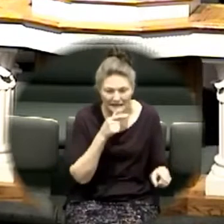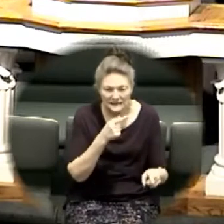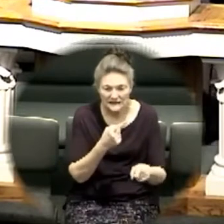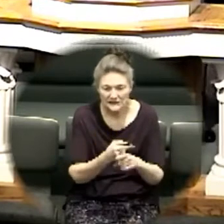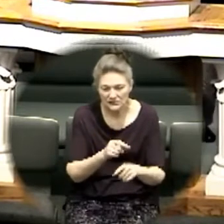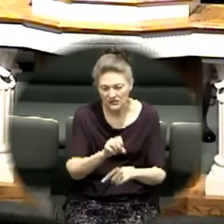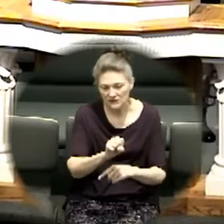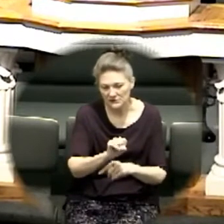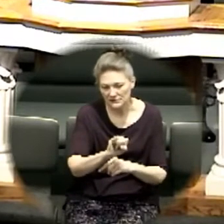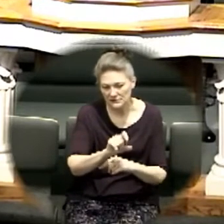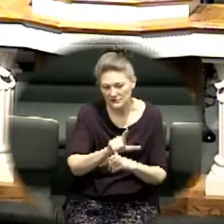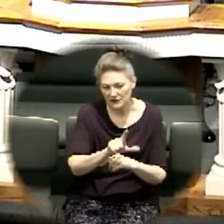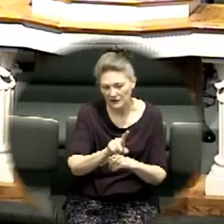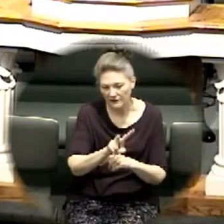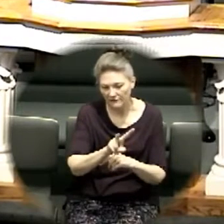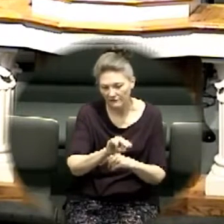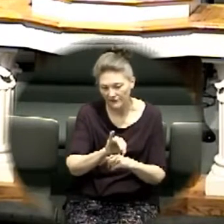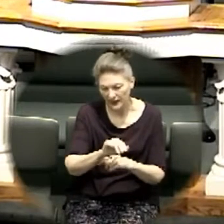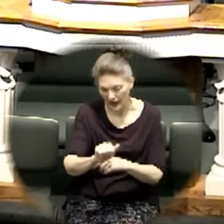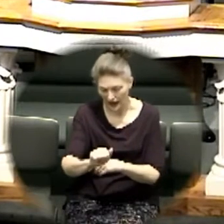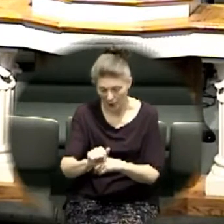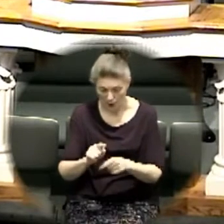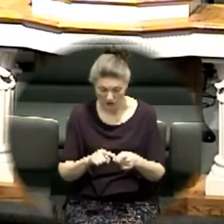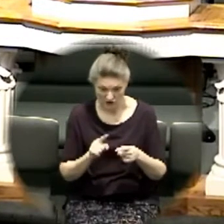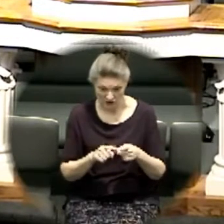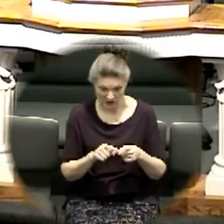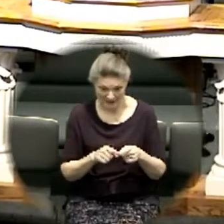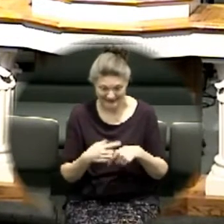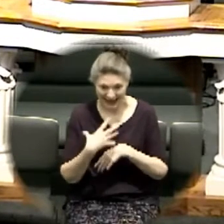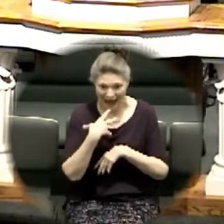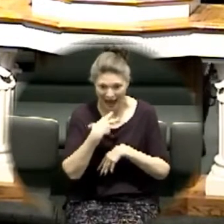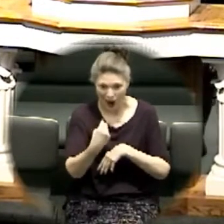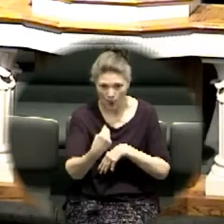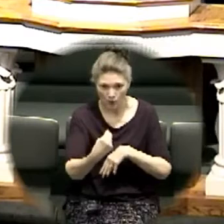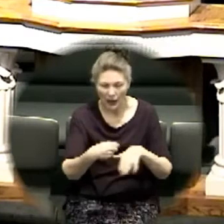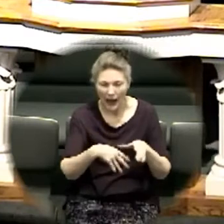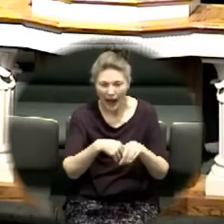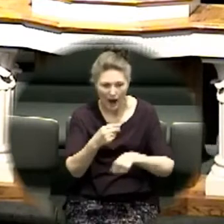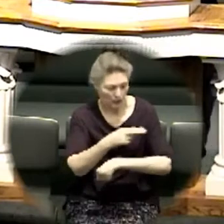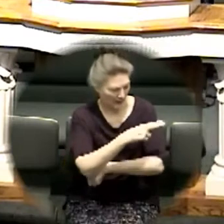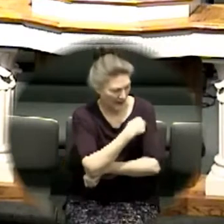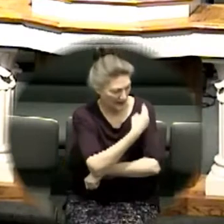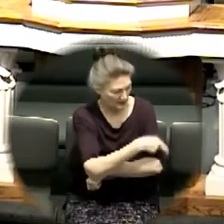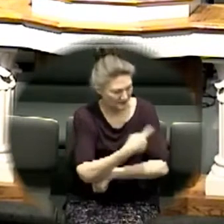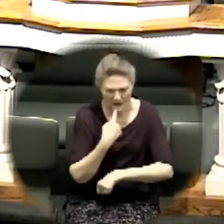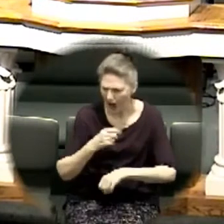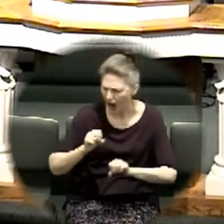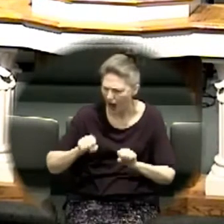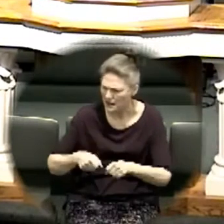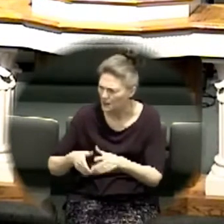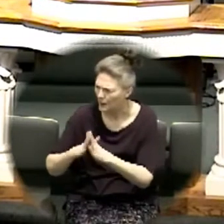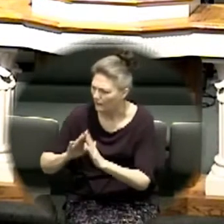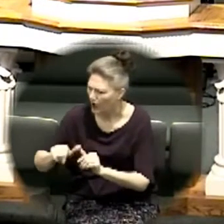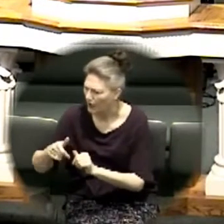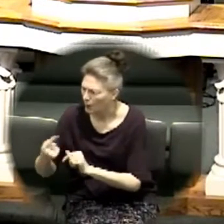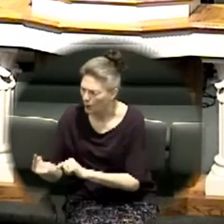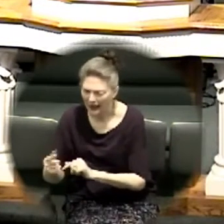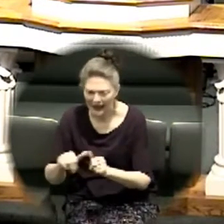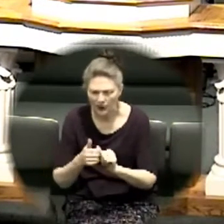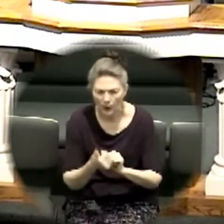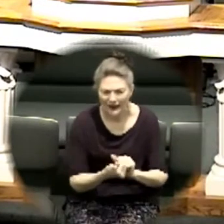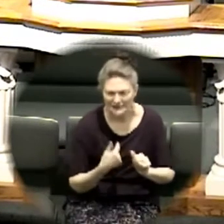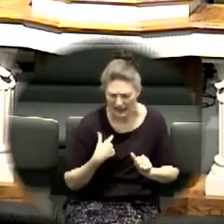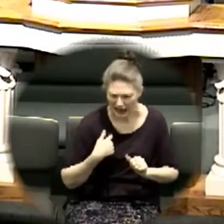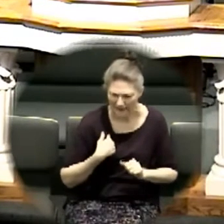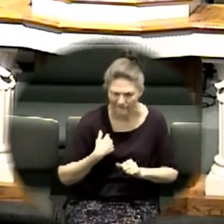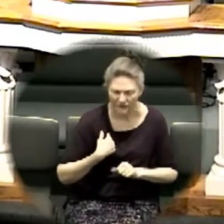when she came out of that of all that whole thing with the coronavirus she said i can pray for anyone anywhere that has this disease because i have